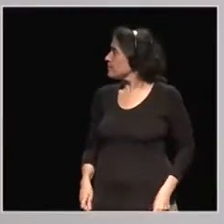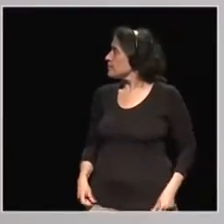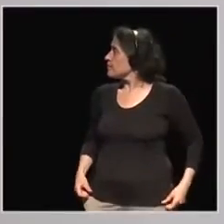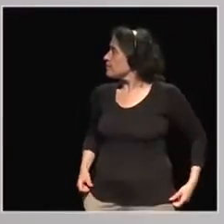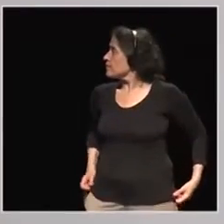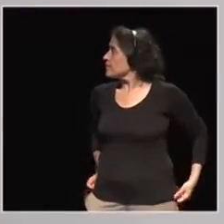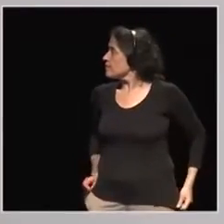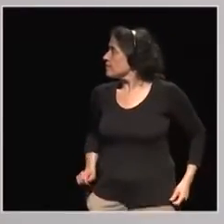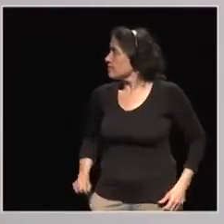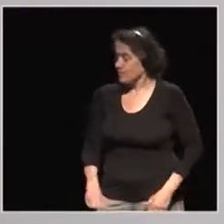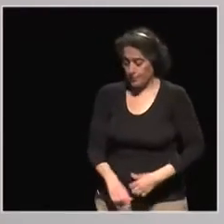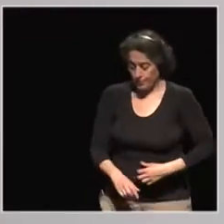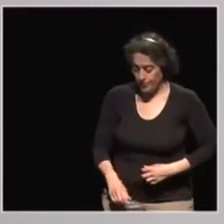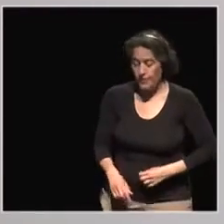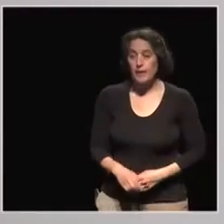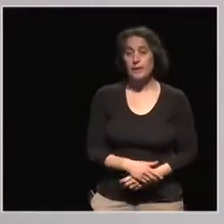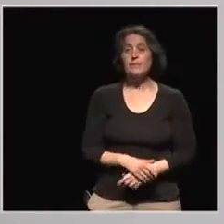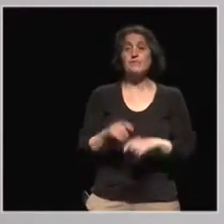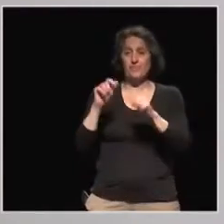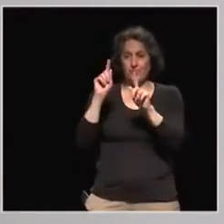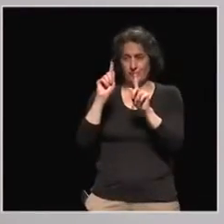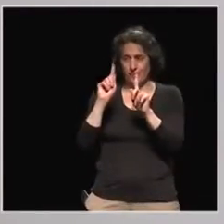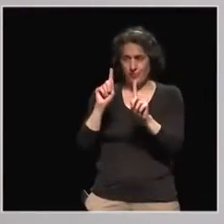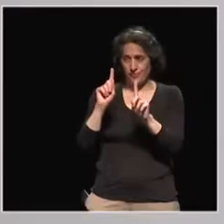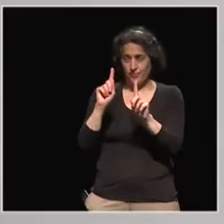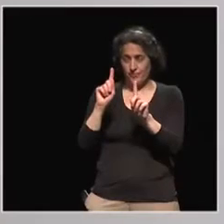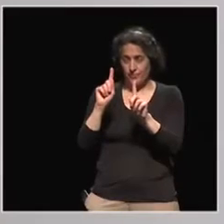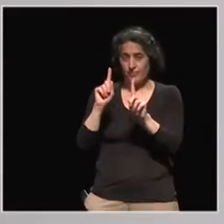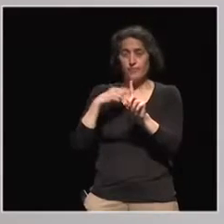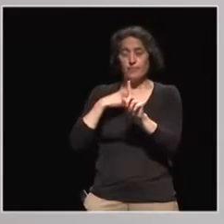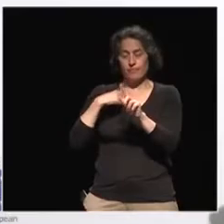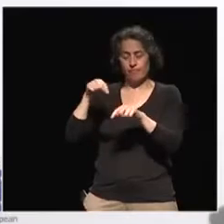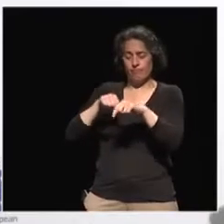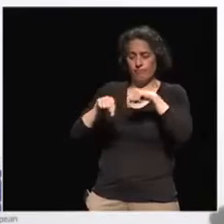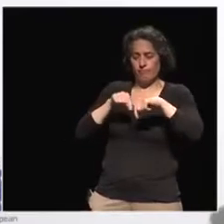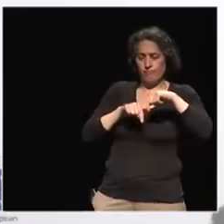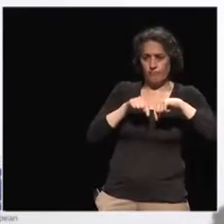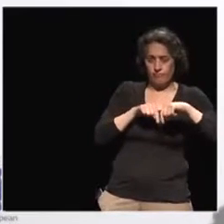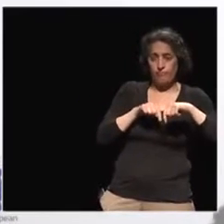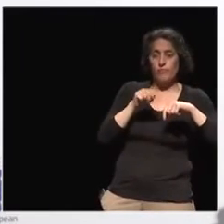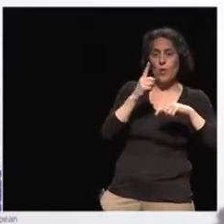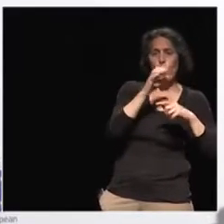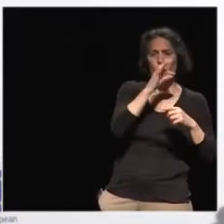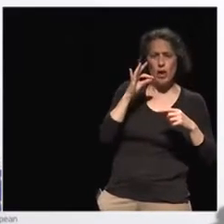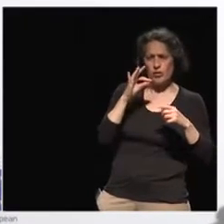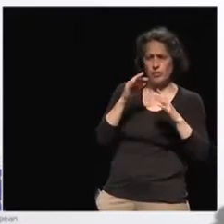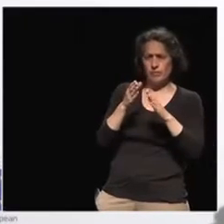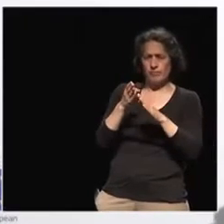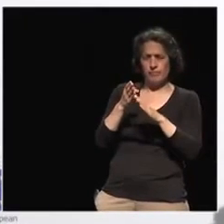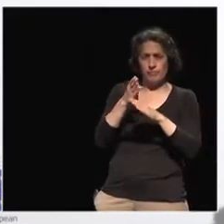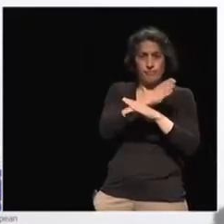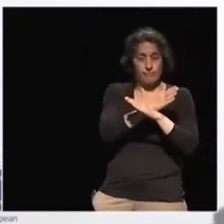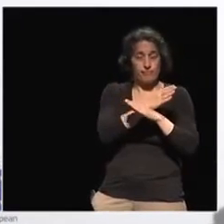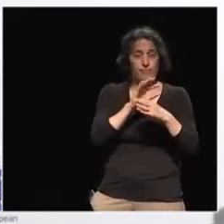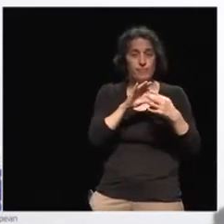First of all, I would like to react on questions which was displayed and voted by the group. I would agree that all of them, they